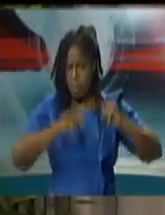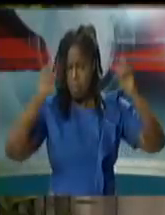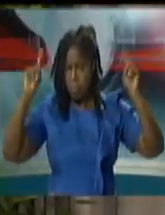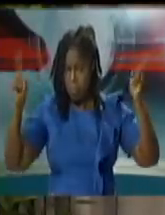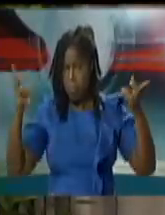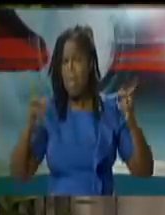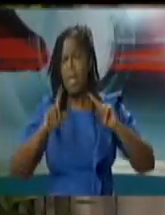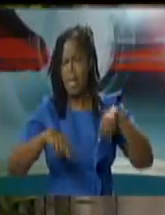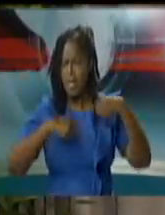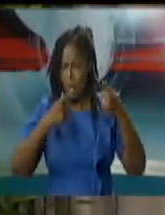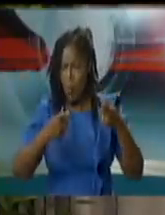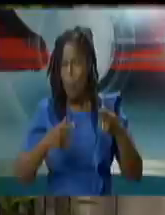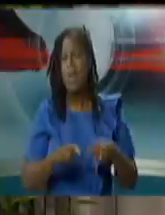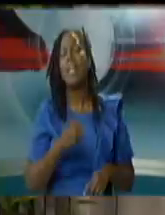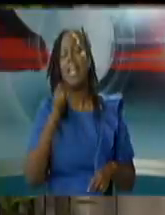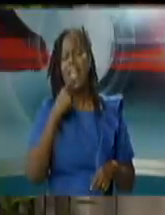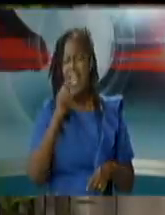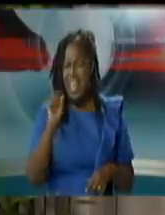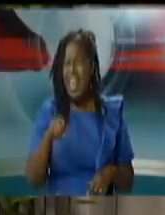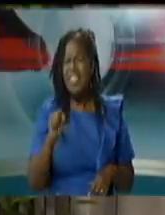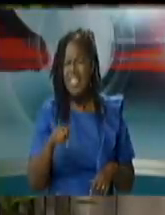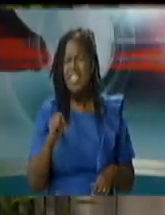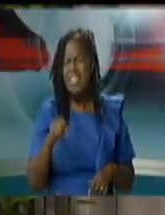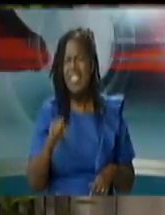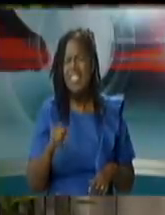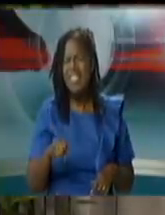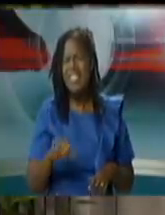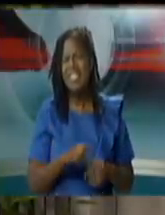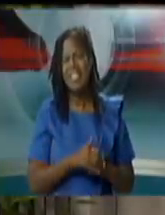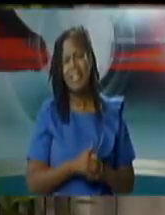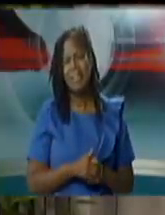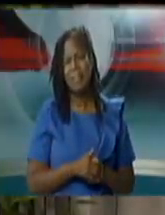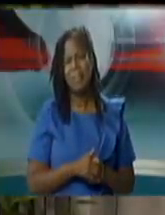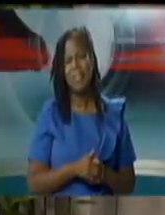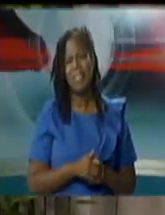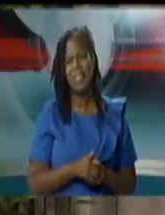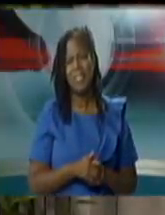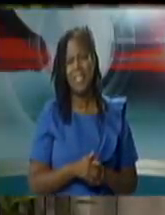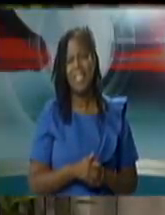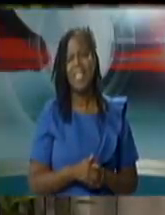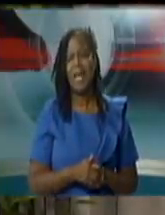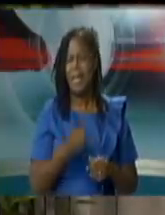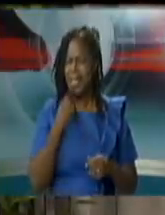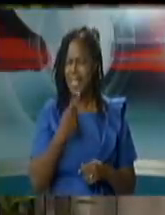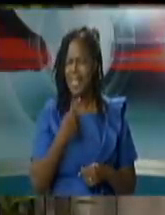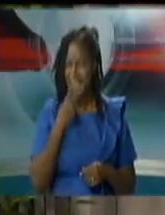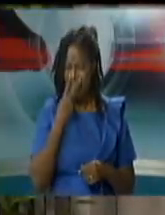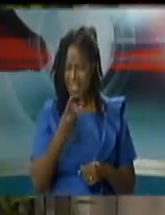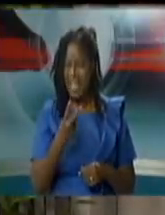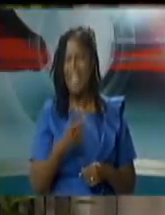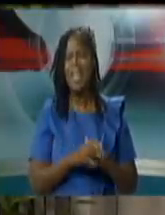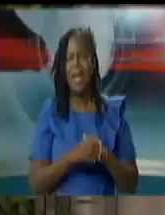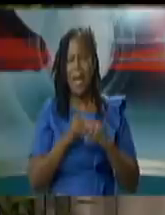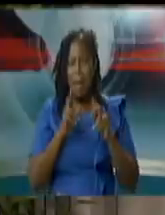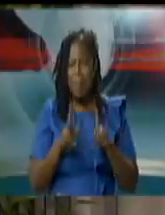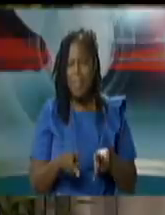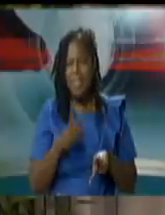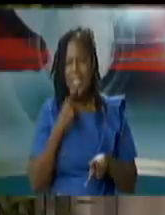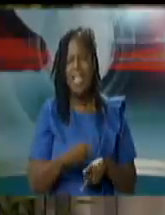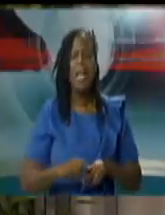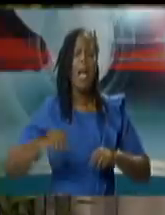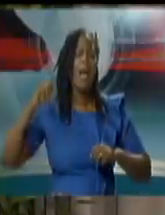i noticed that there i noticed that somebody was taking public victory over forcing the court into